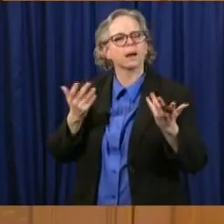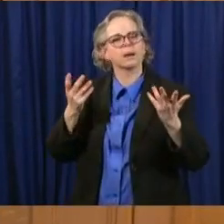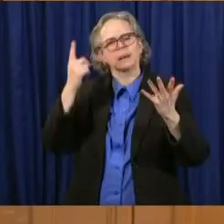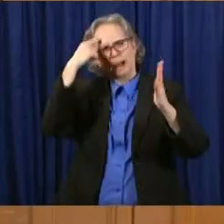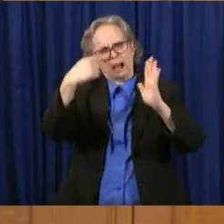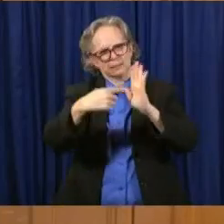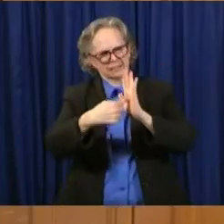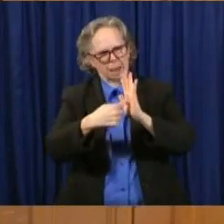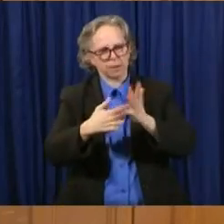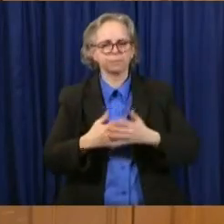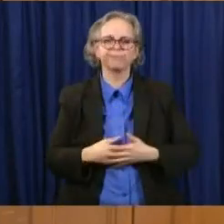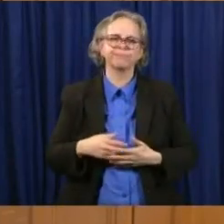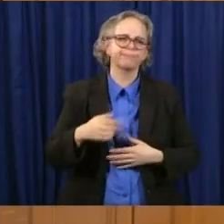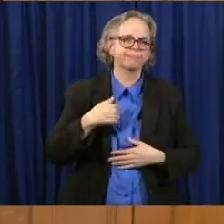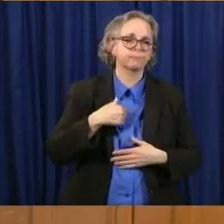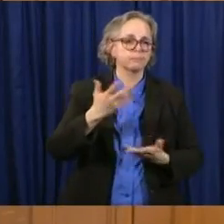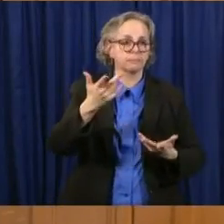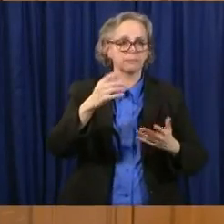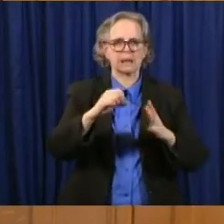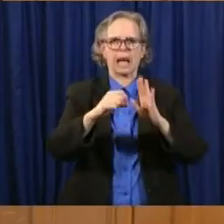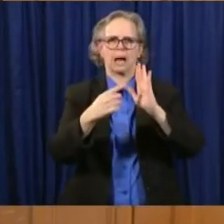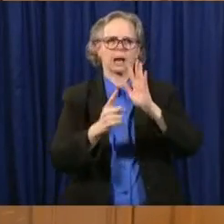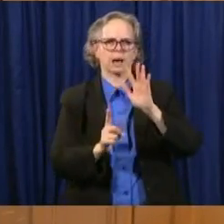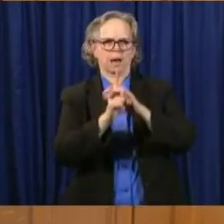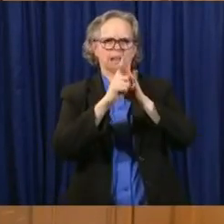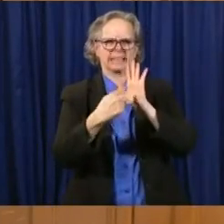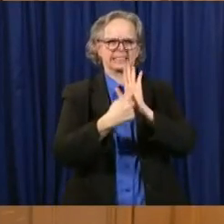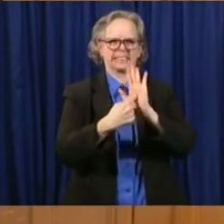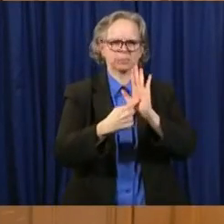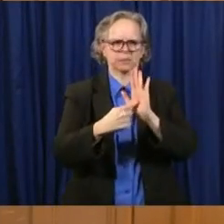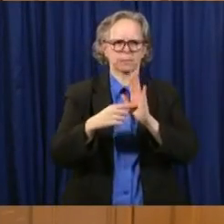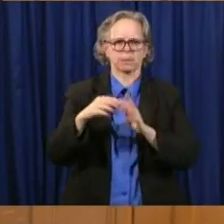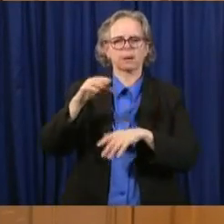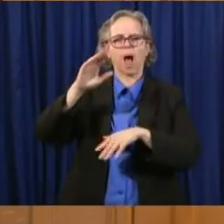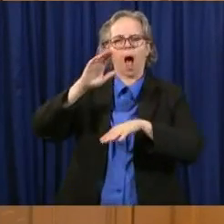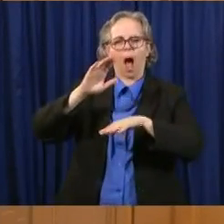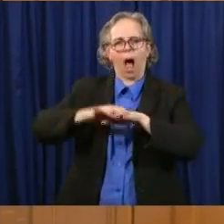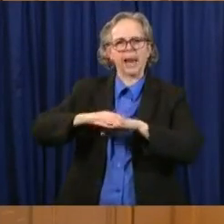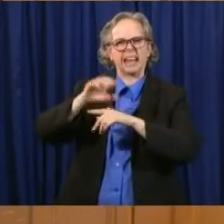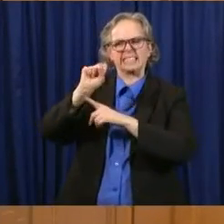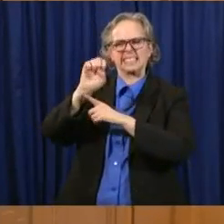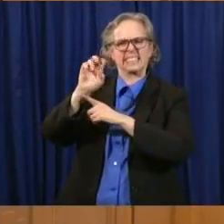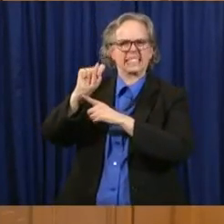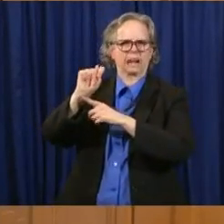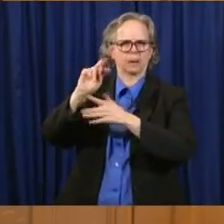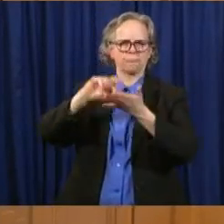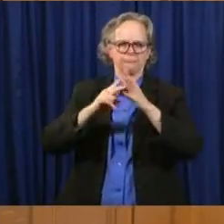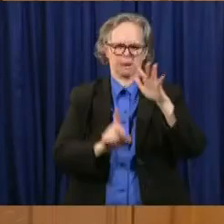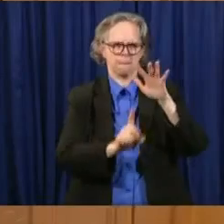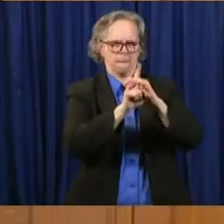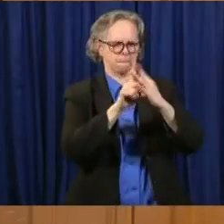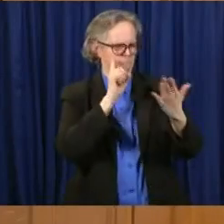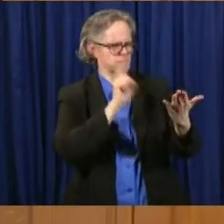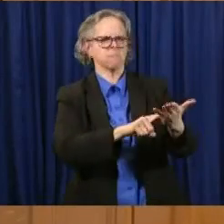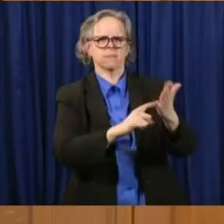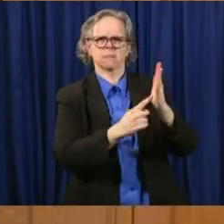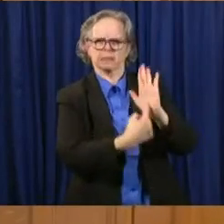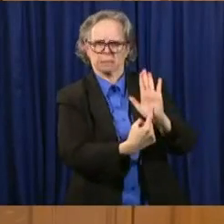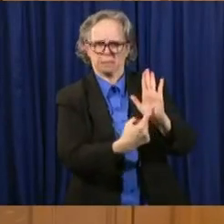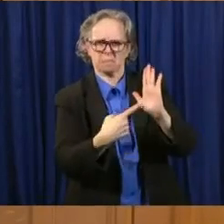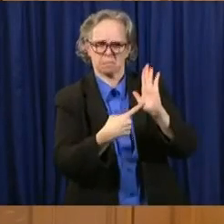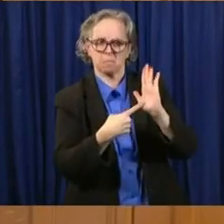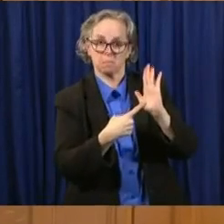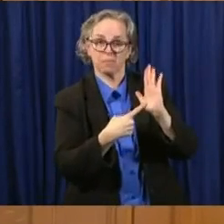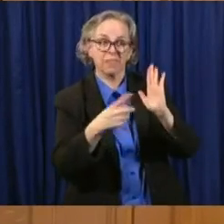That's epidemiologic data. We hear about a case on a given day, but our epidemiologists go back and they look at